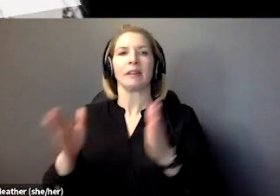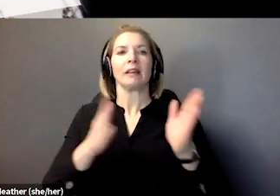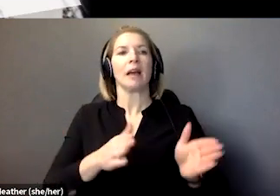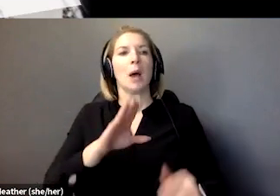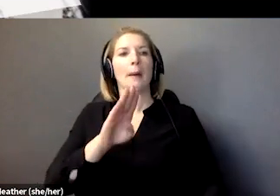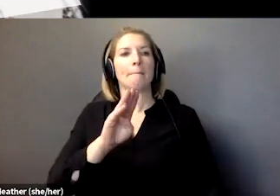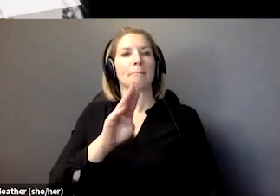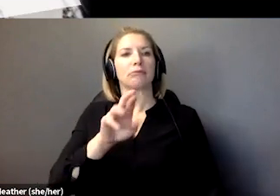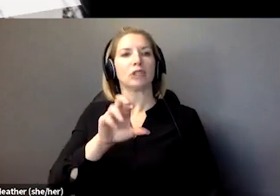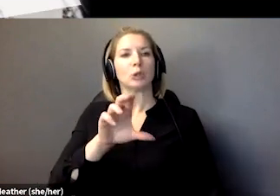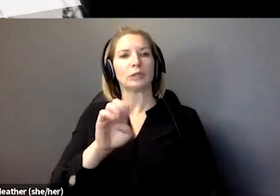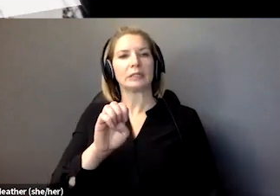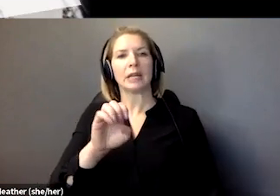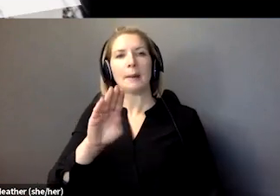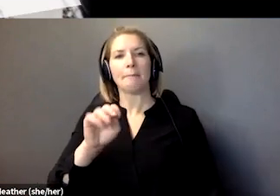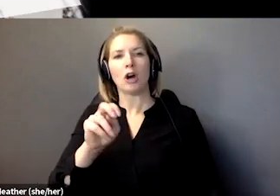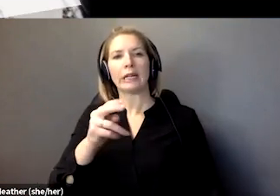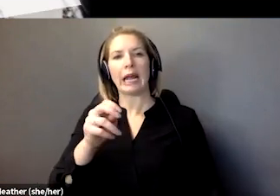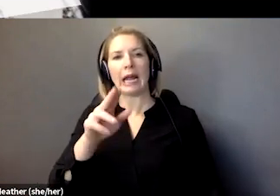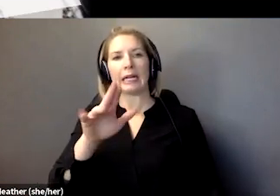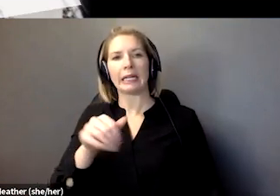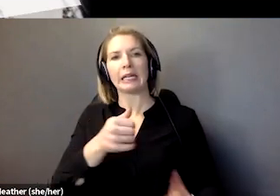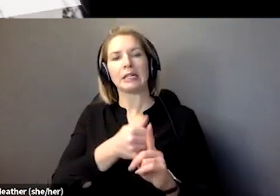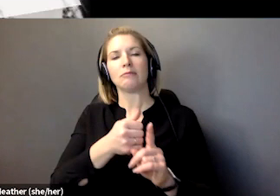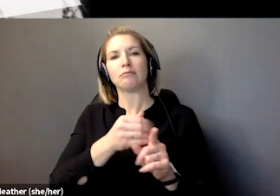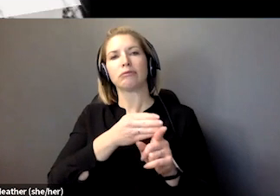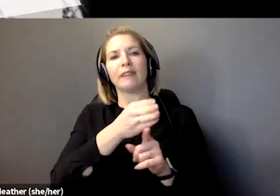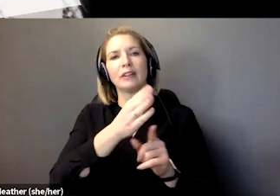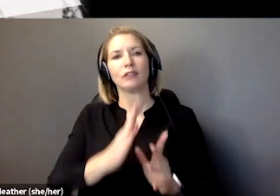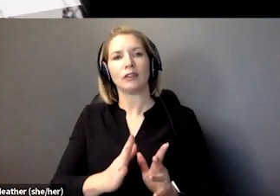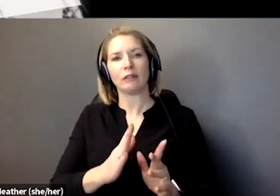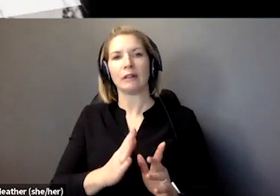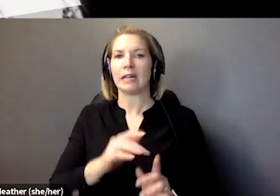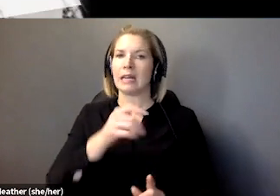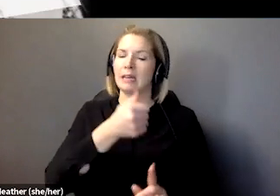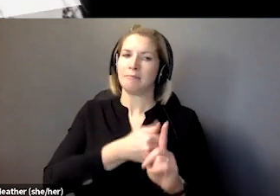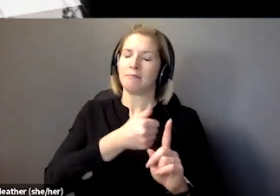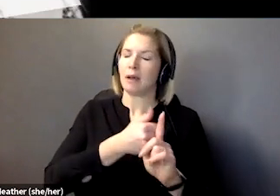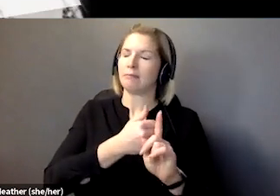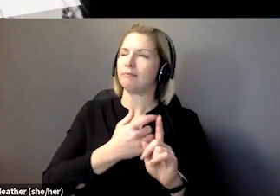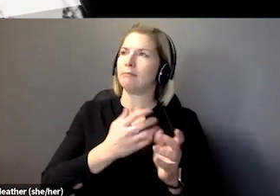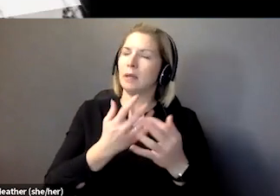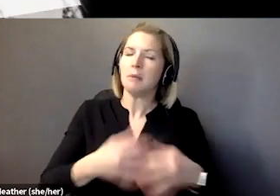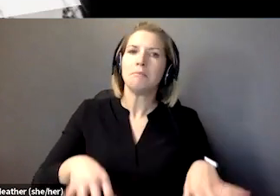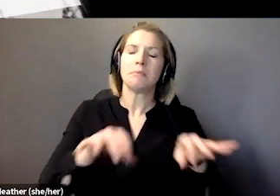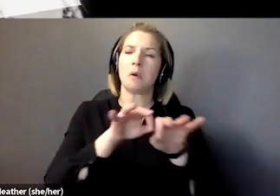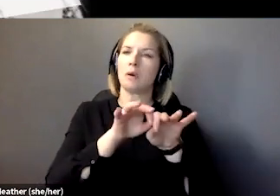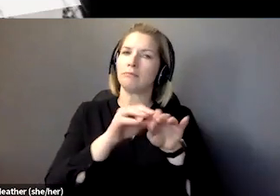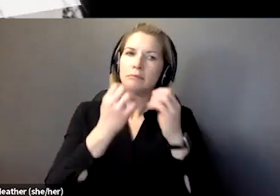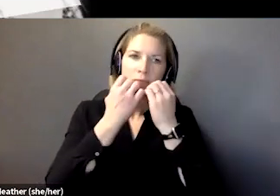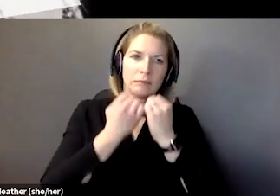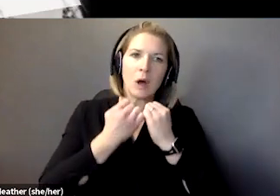economist, one of the key architects of Australia's National Disability Insurance Scheme,